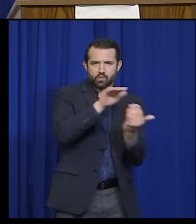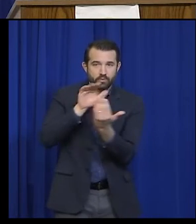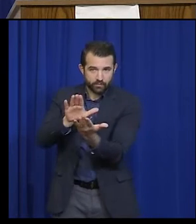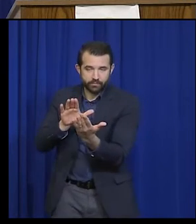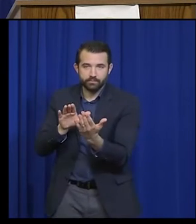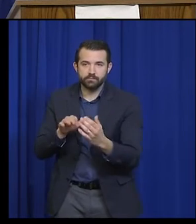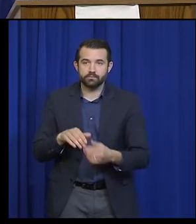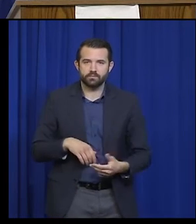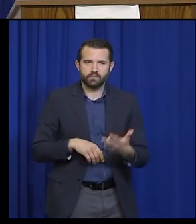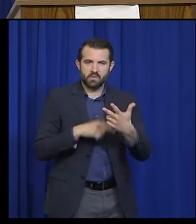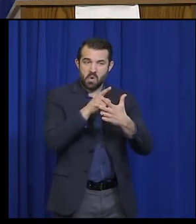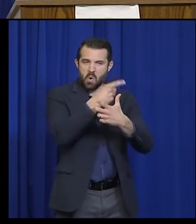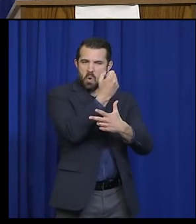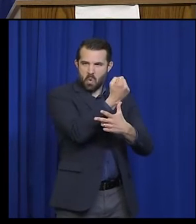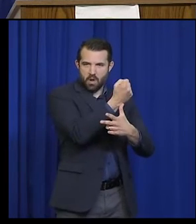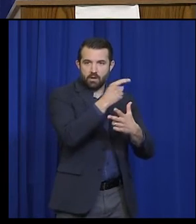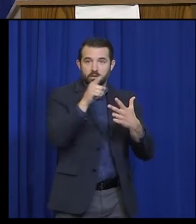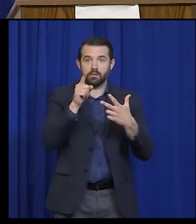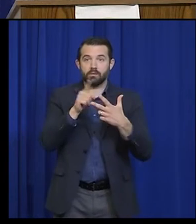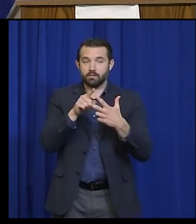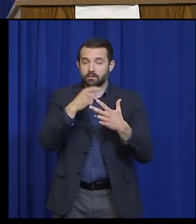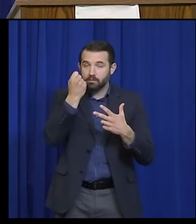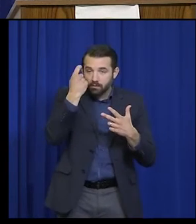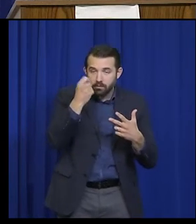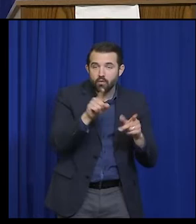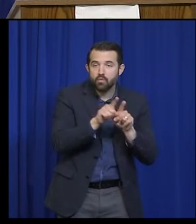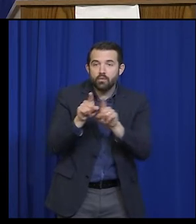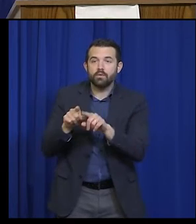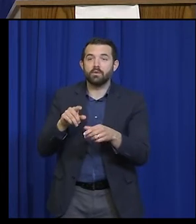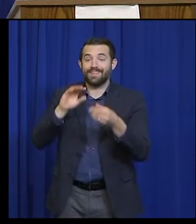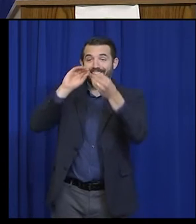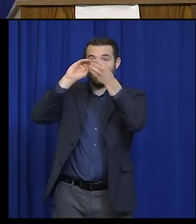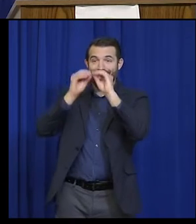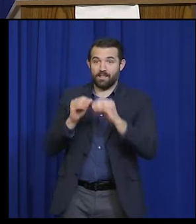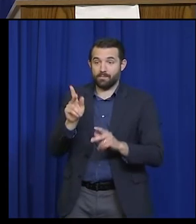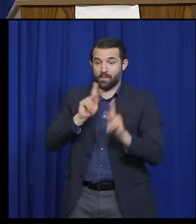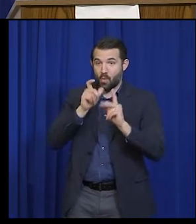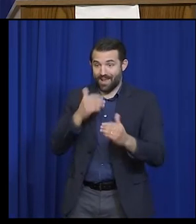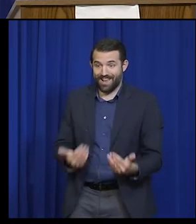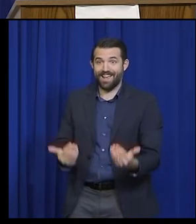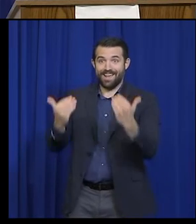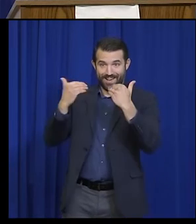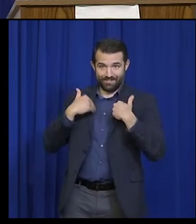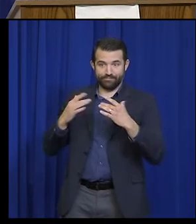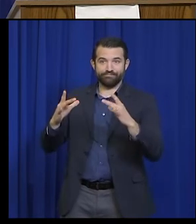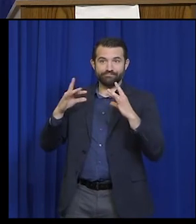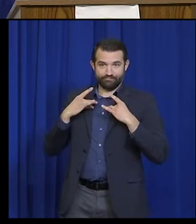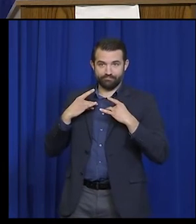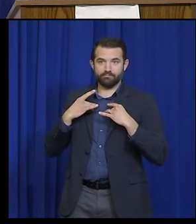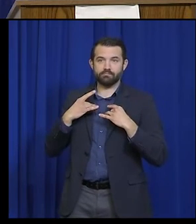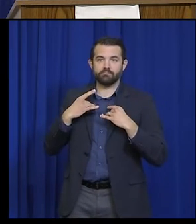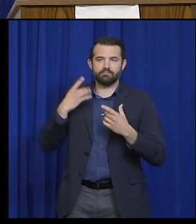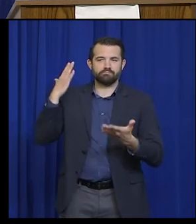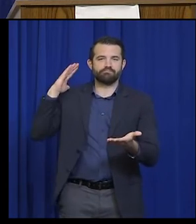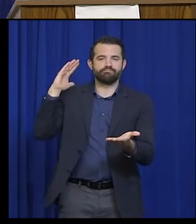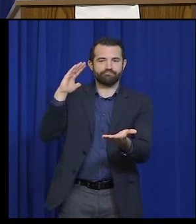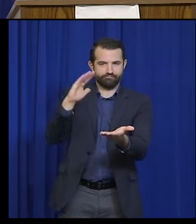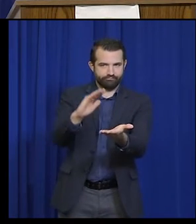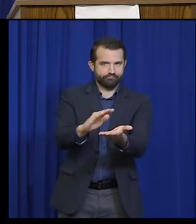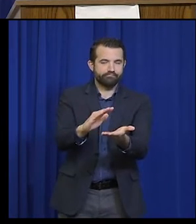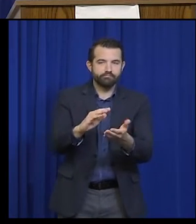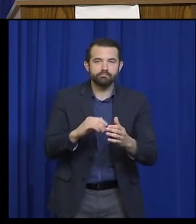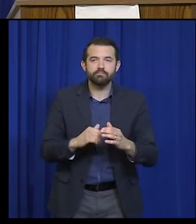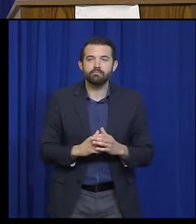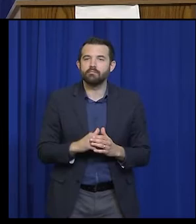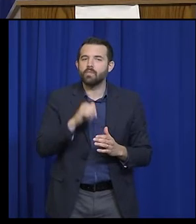are an overall decrease in the number of cases. And not just a decrease in the cases, but the severity